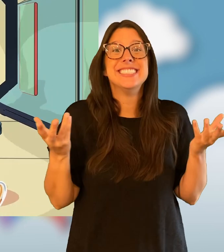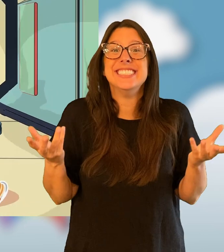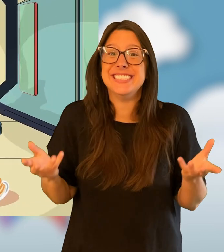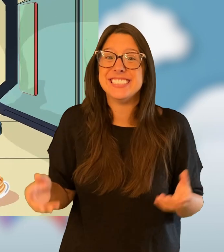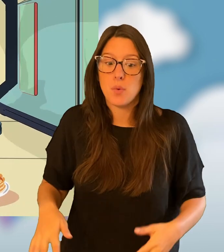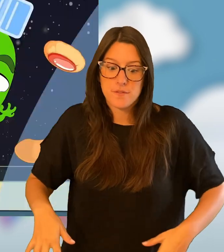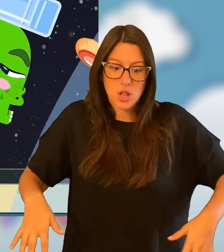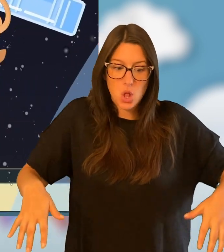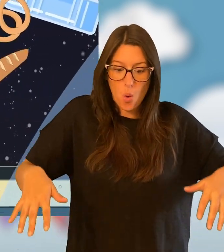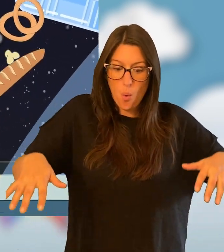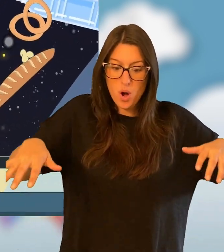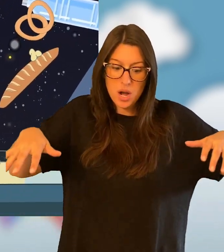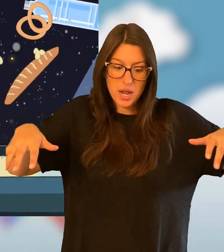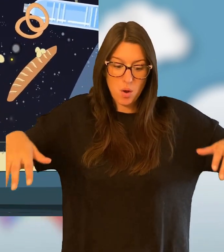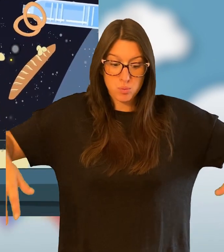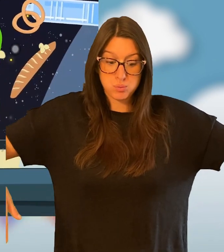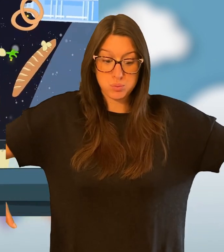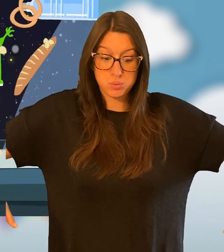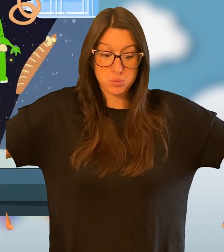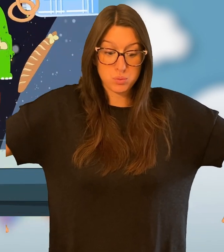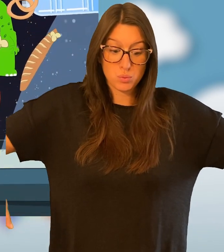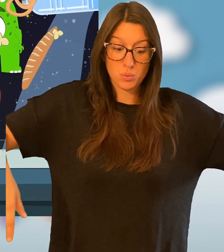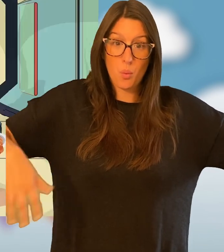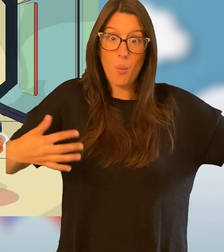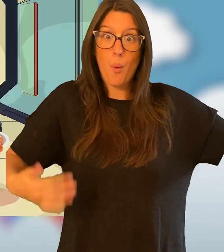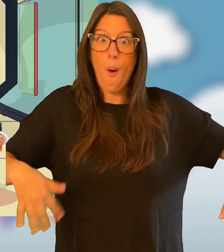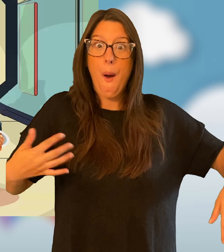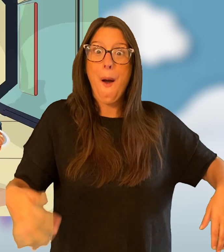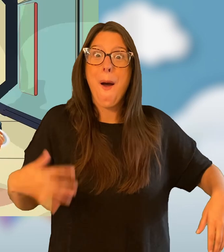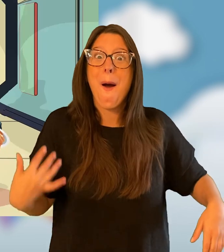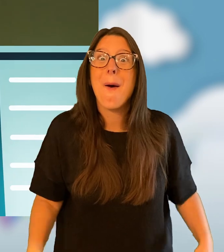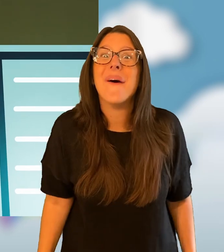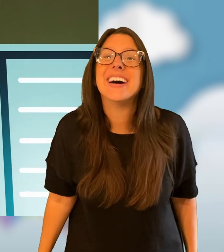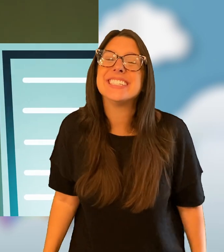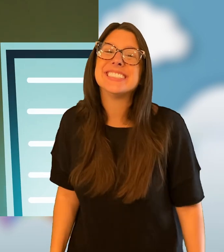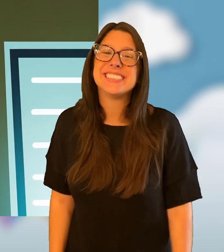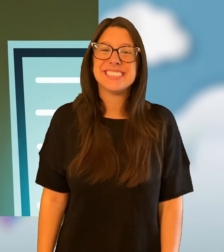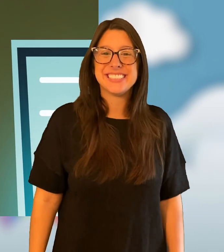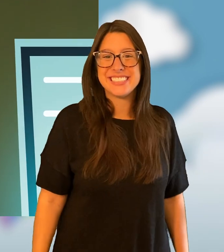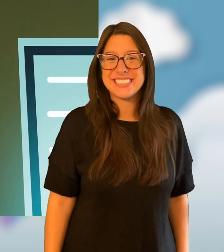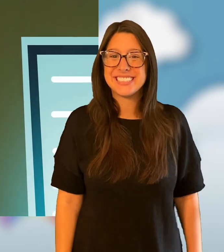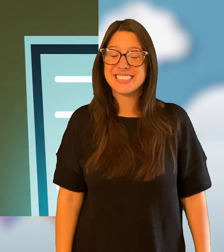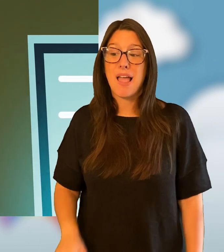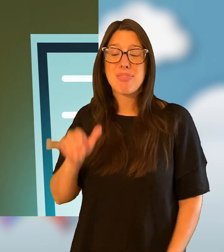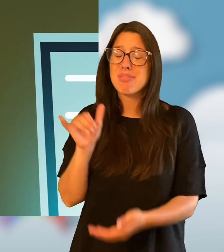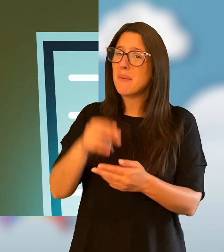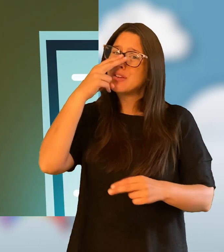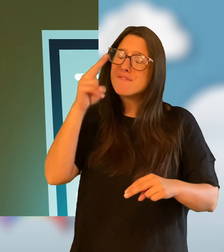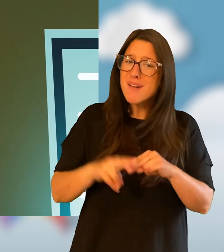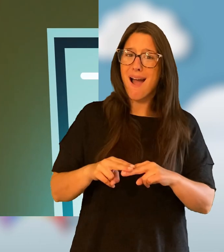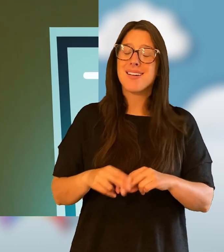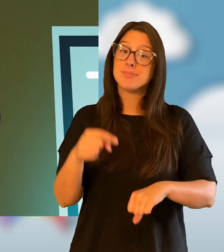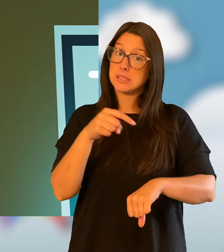Floating around when gravity is gone! Woo-hoo! Wow! That was so much